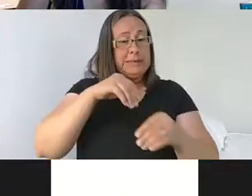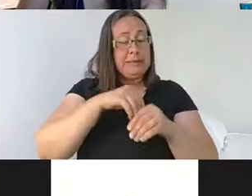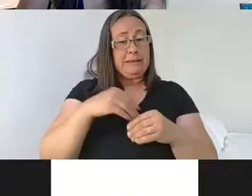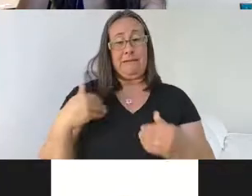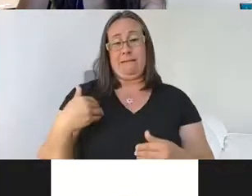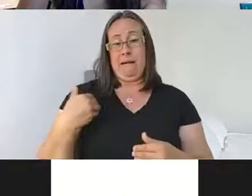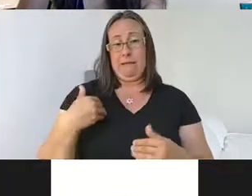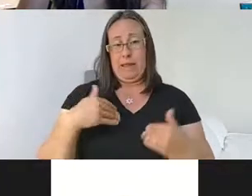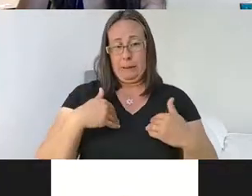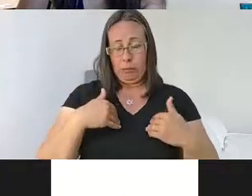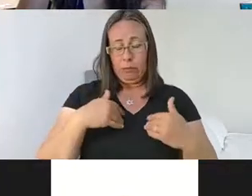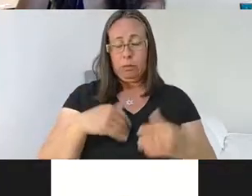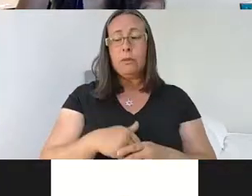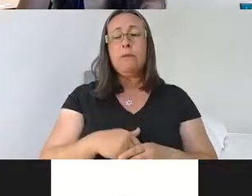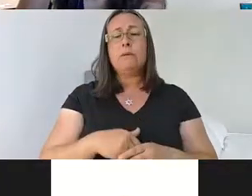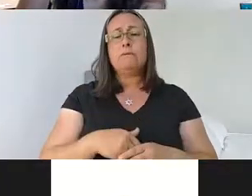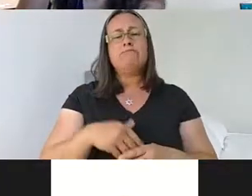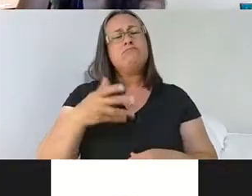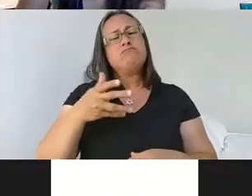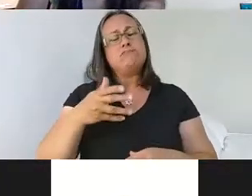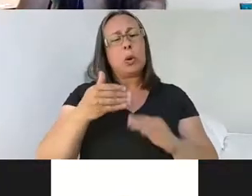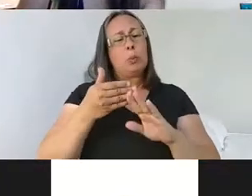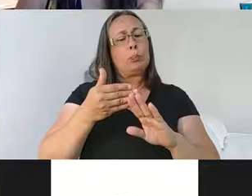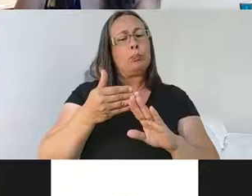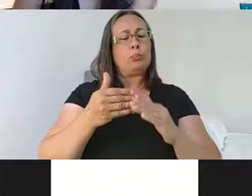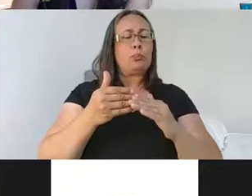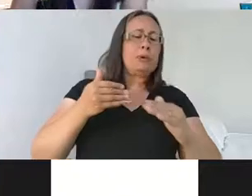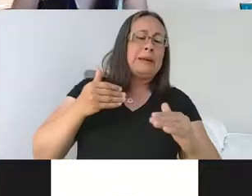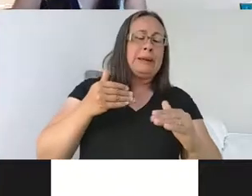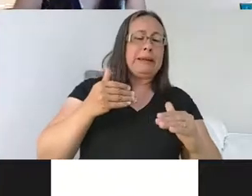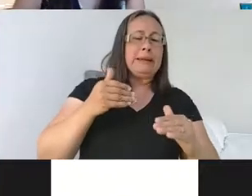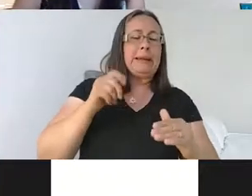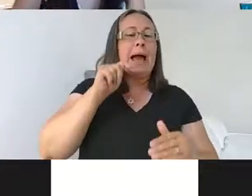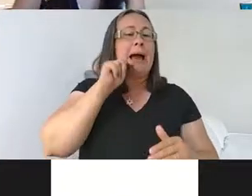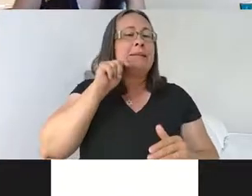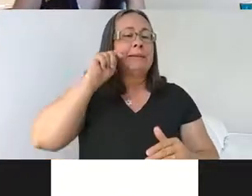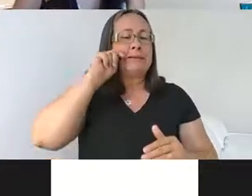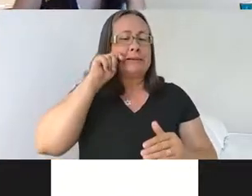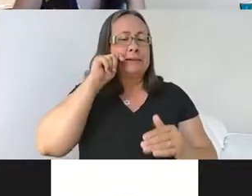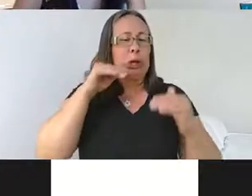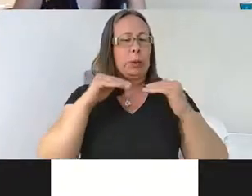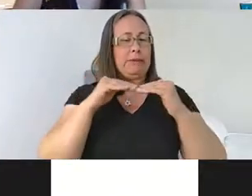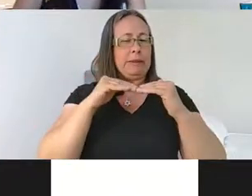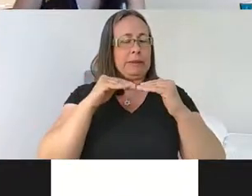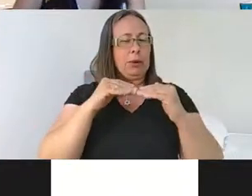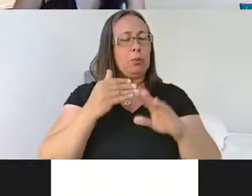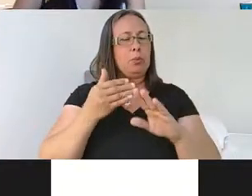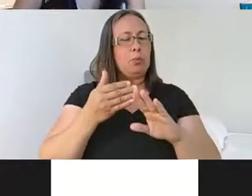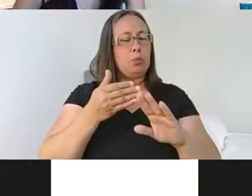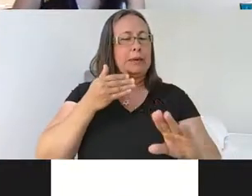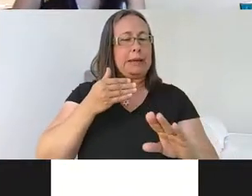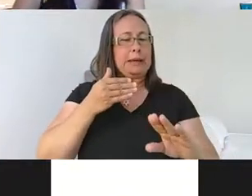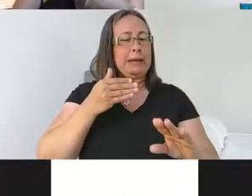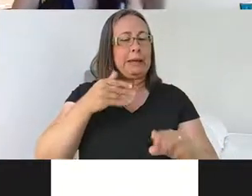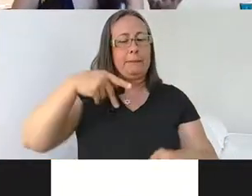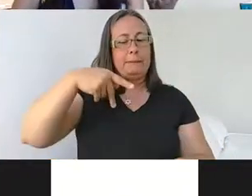kind of pre-adolescent equivalents, pre-prupital adolescents. And